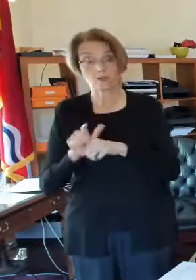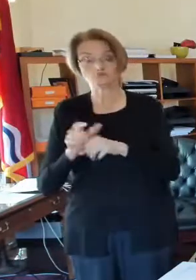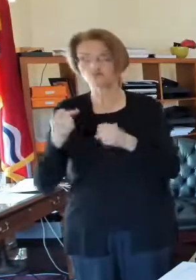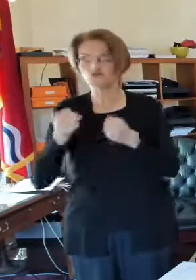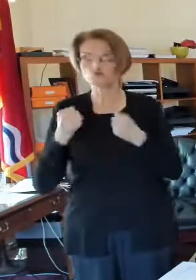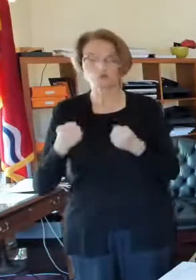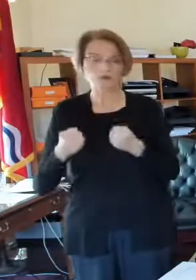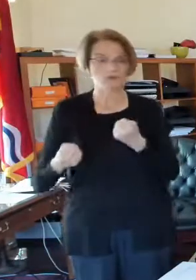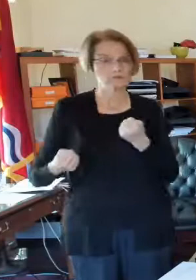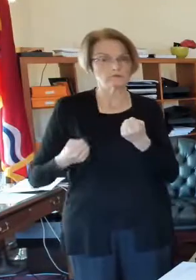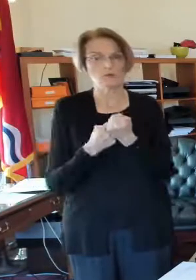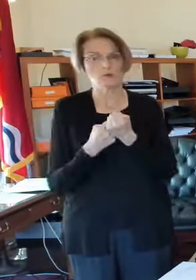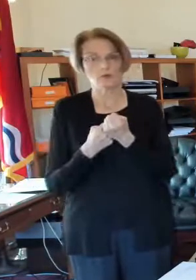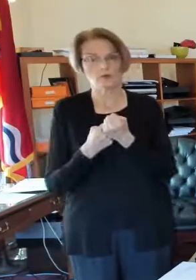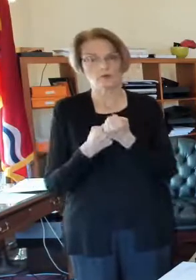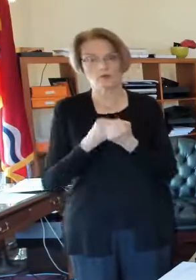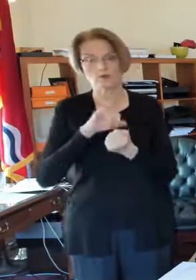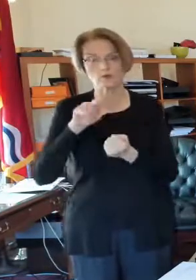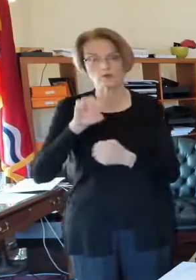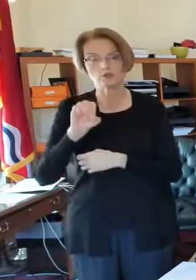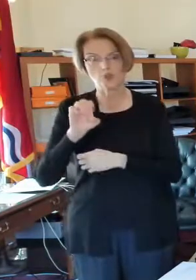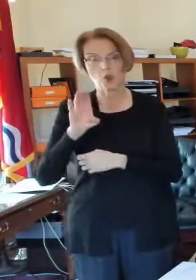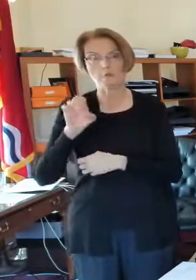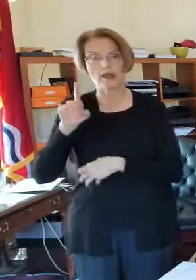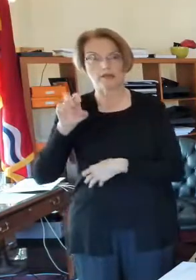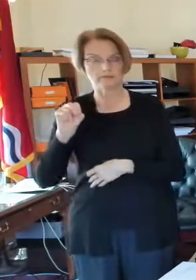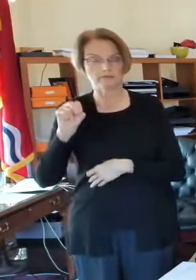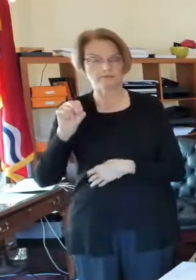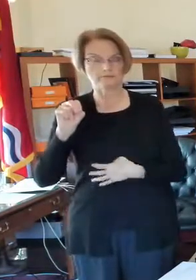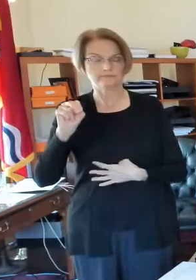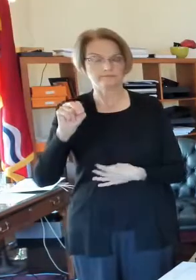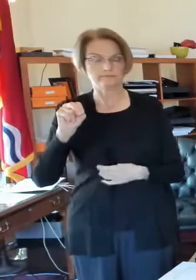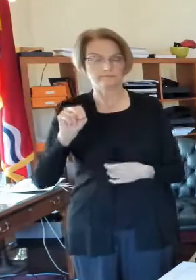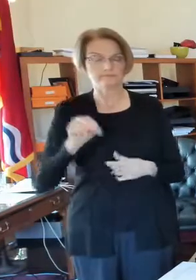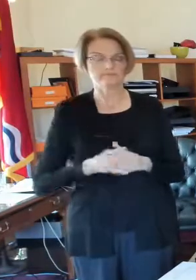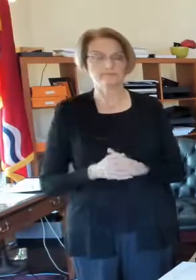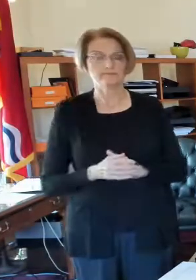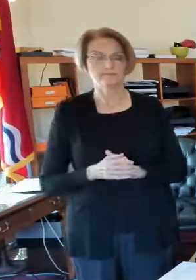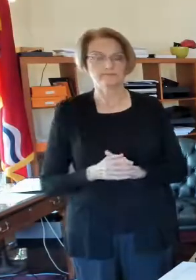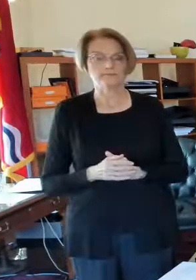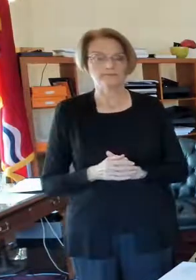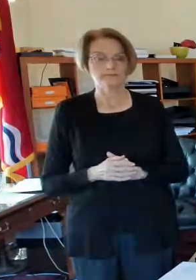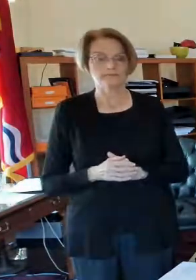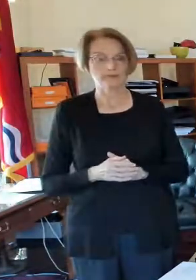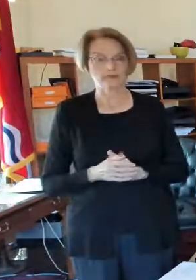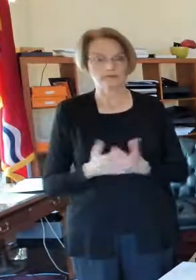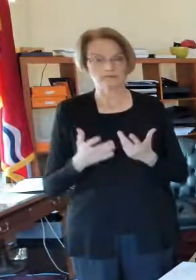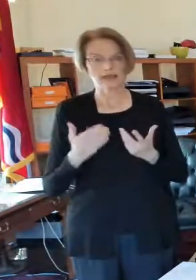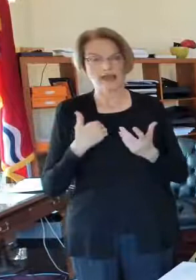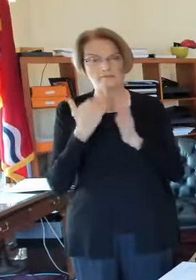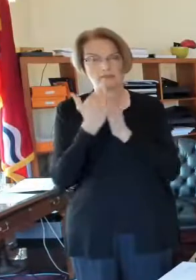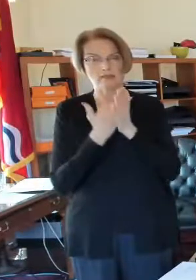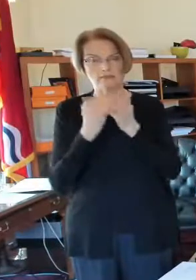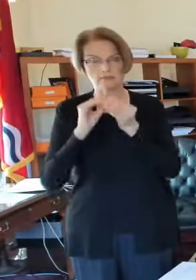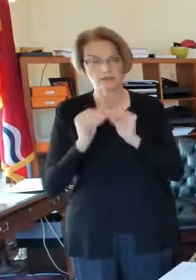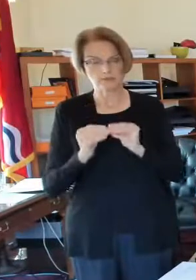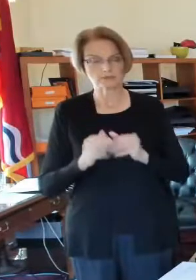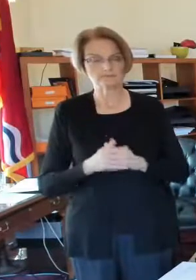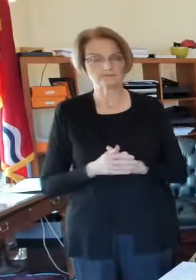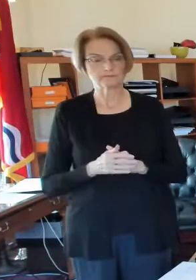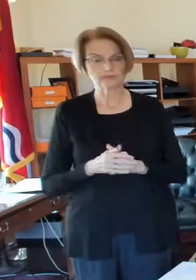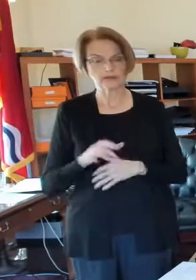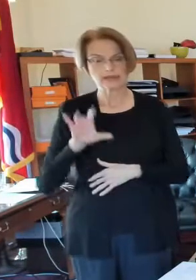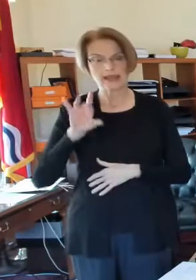favor of Joe Biden and I'll give you the numbers here. So,